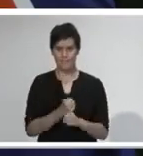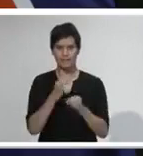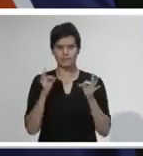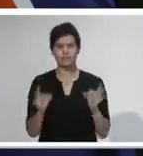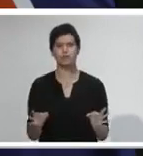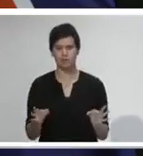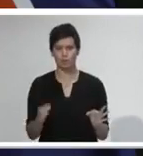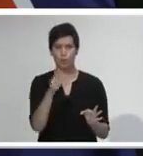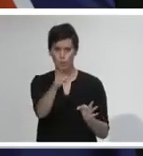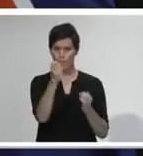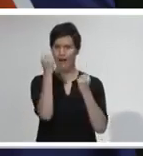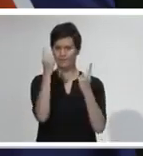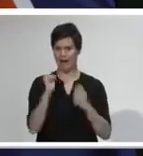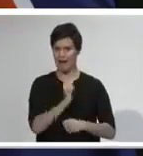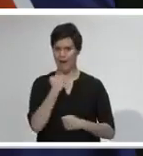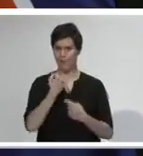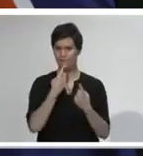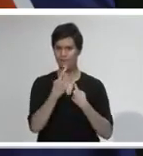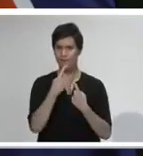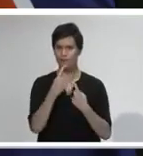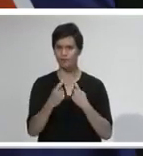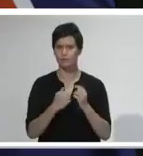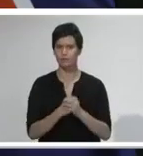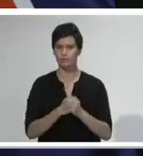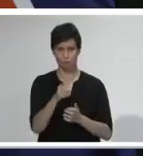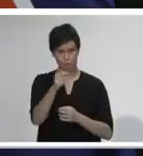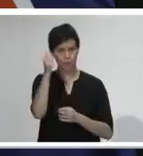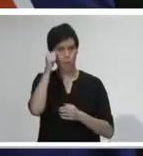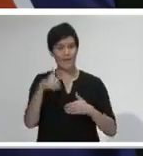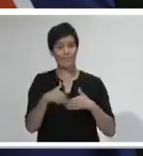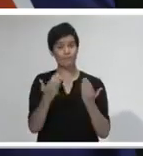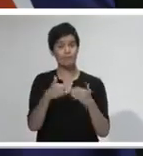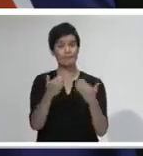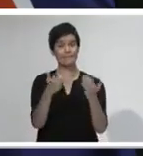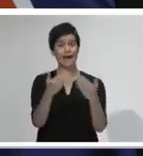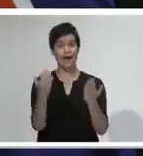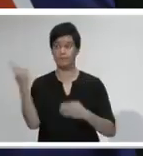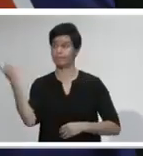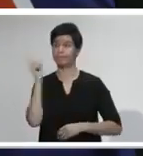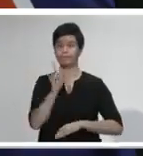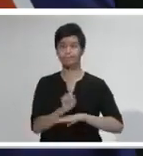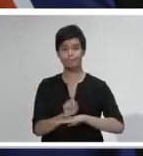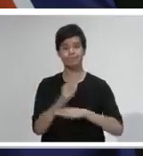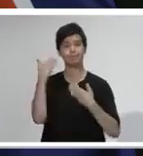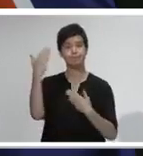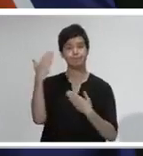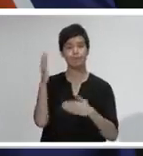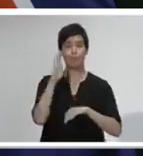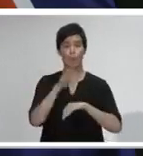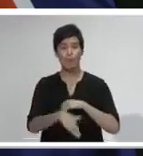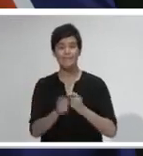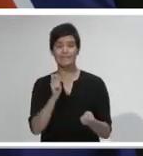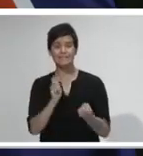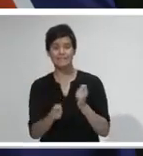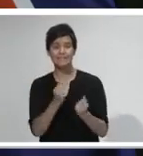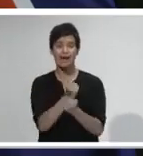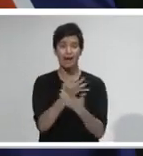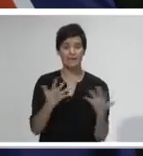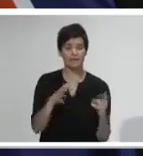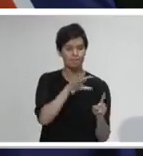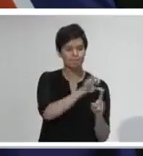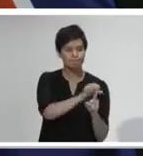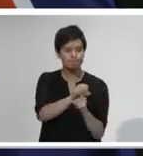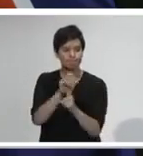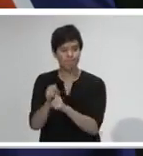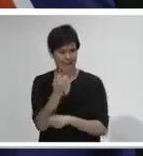Every day when we come down and share what we know about our testing and our positive cases, how they relate to